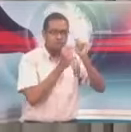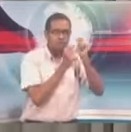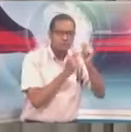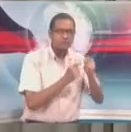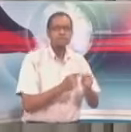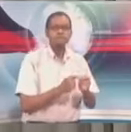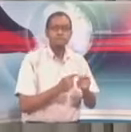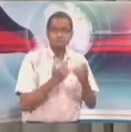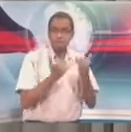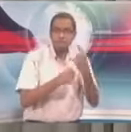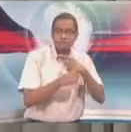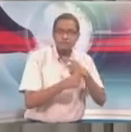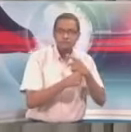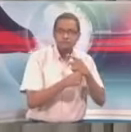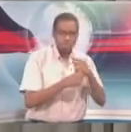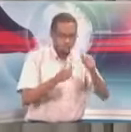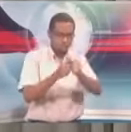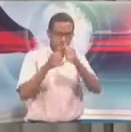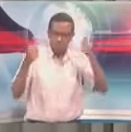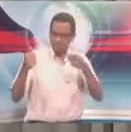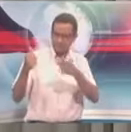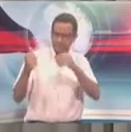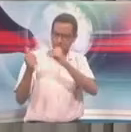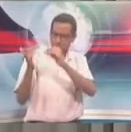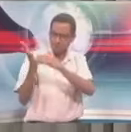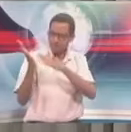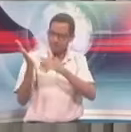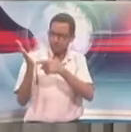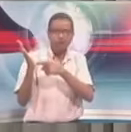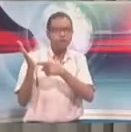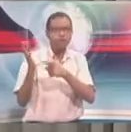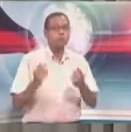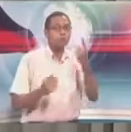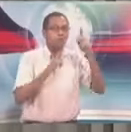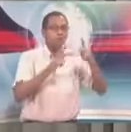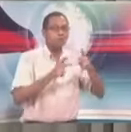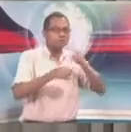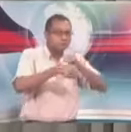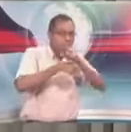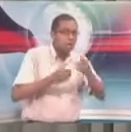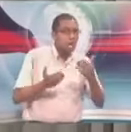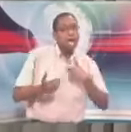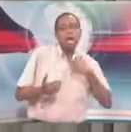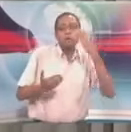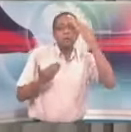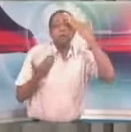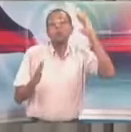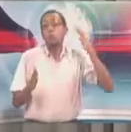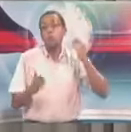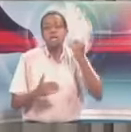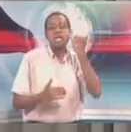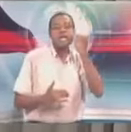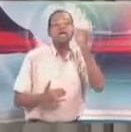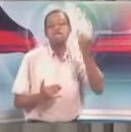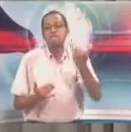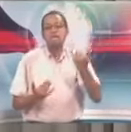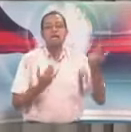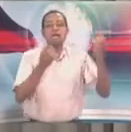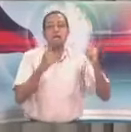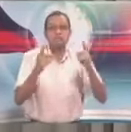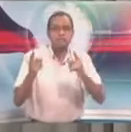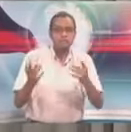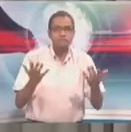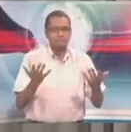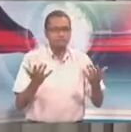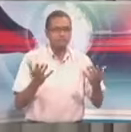one of them suggesting that, well, I don't know if this happened. But if this happened and there was a sale of a fuel in this